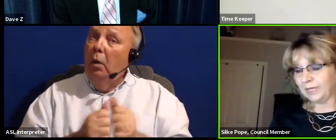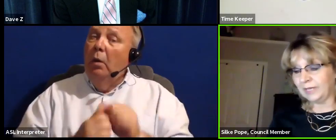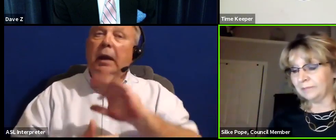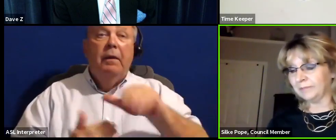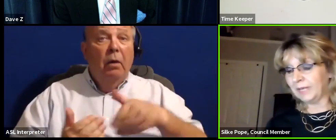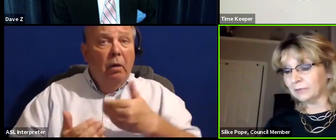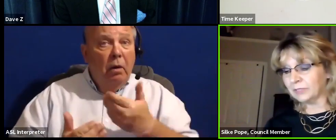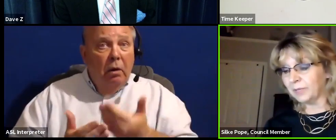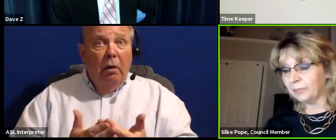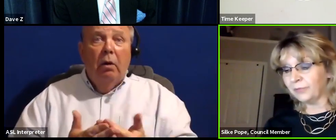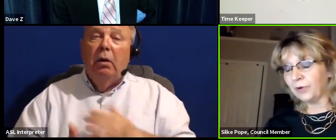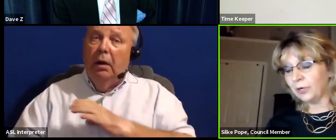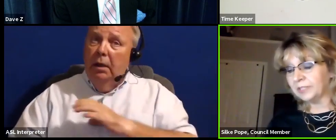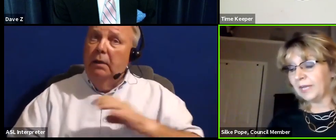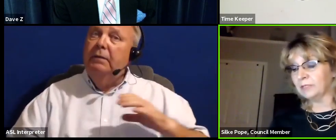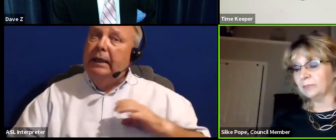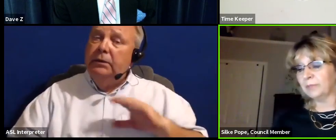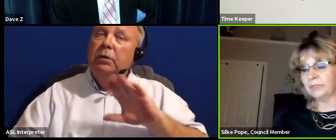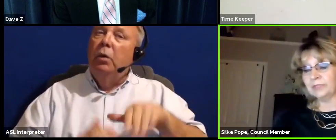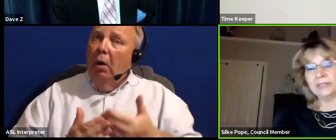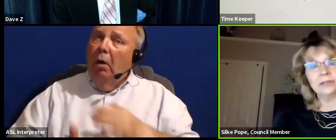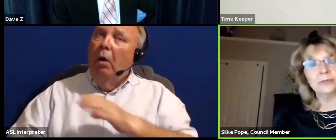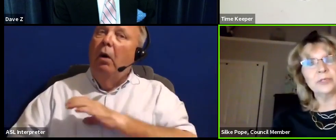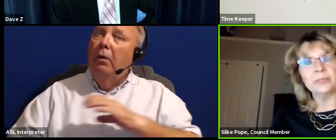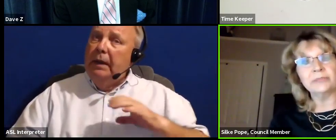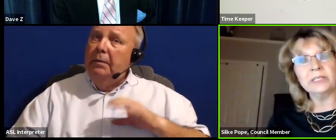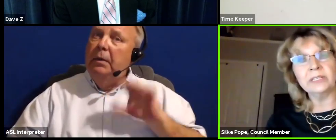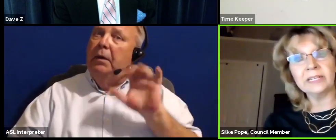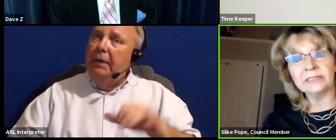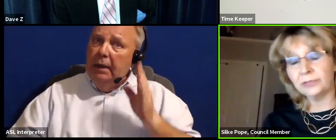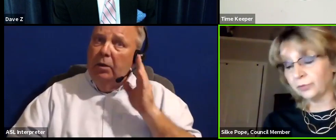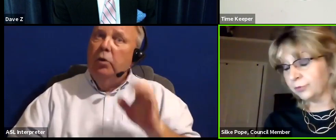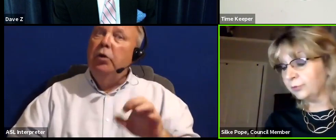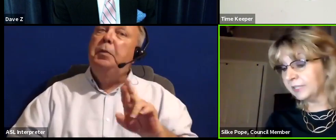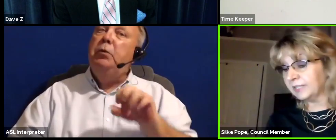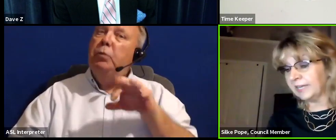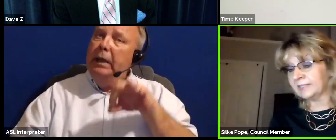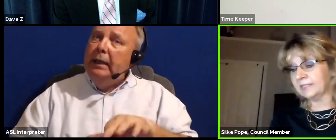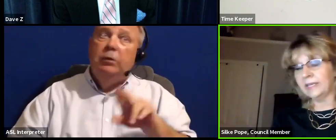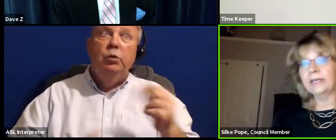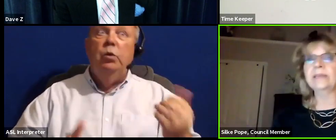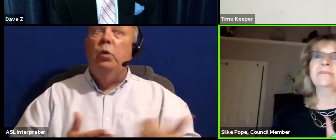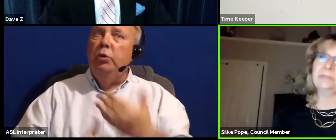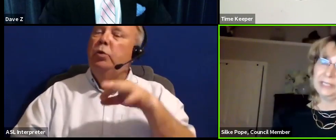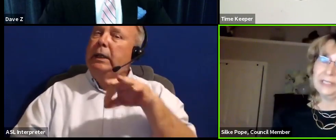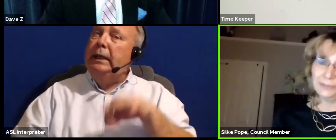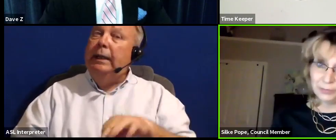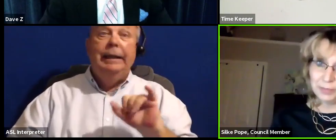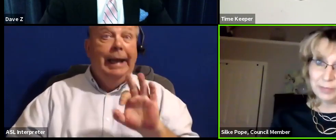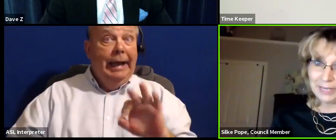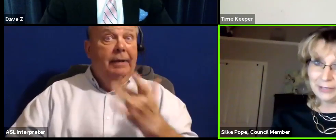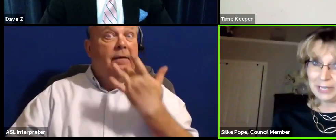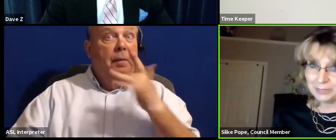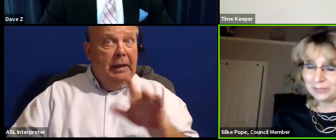the council members that are going to be reelected or newly elected if I'm lucky enough to be back on council.